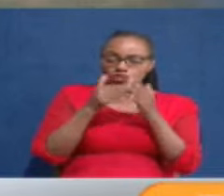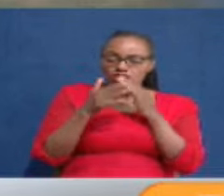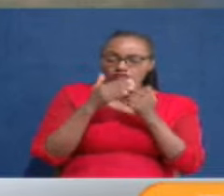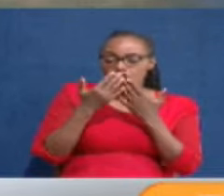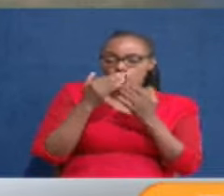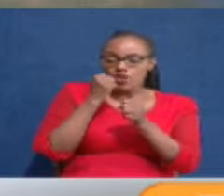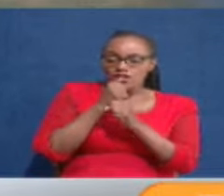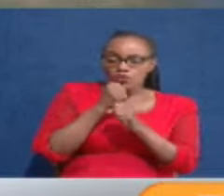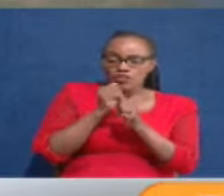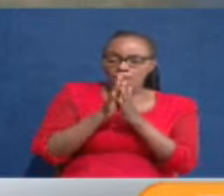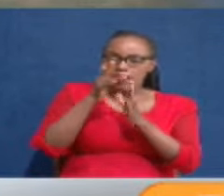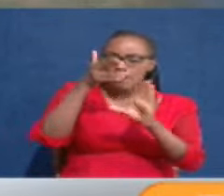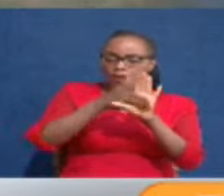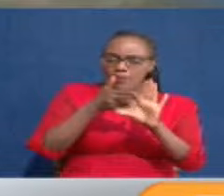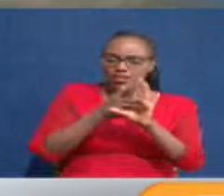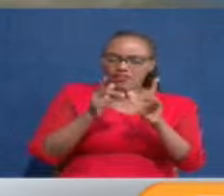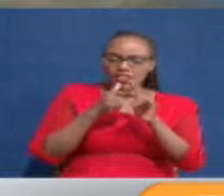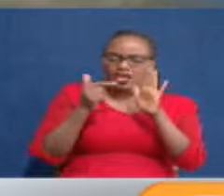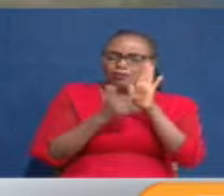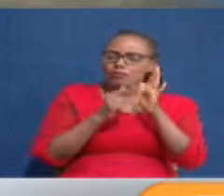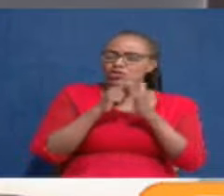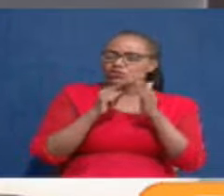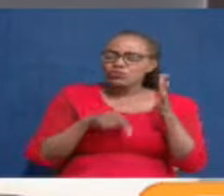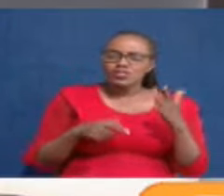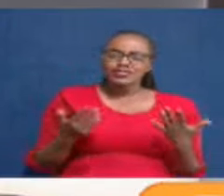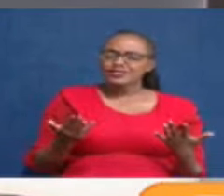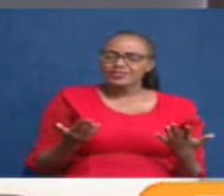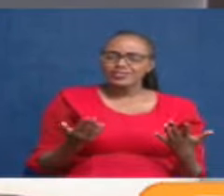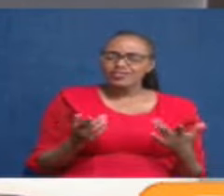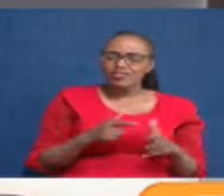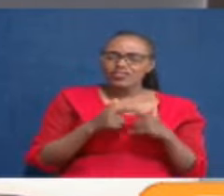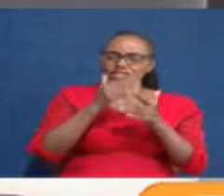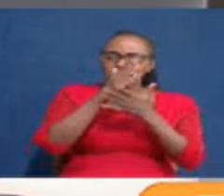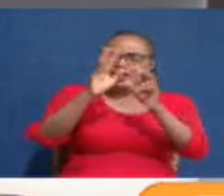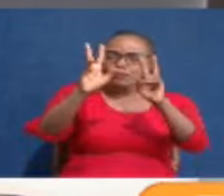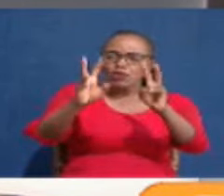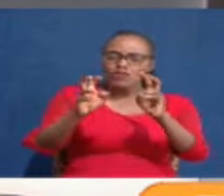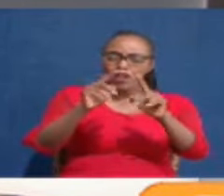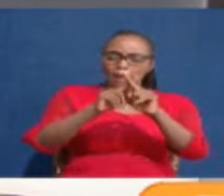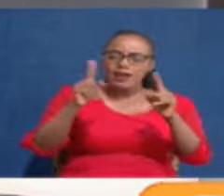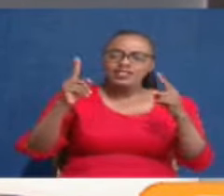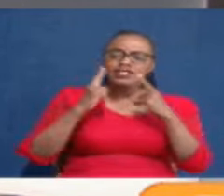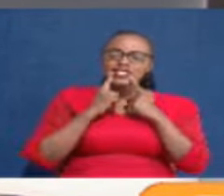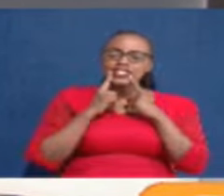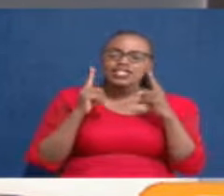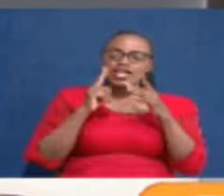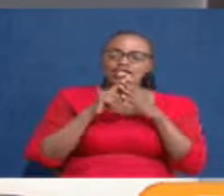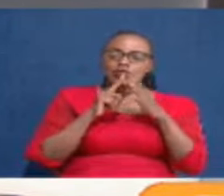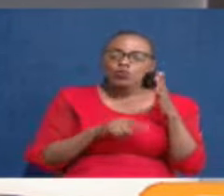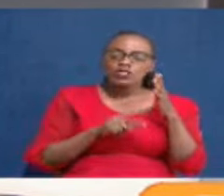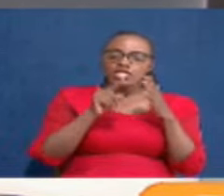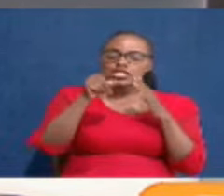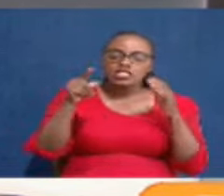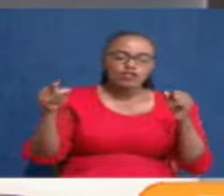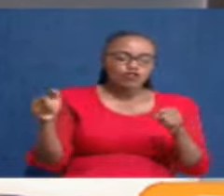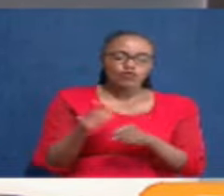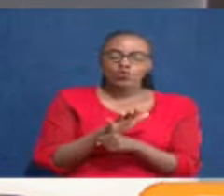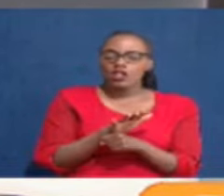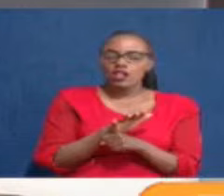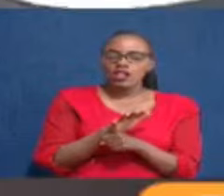participation, What's the point? Exactly. And those are some of the issues but it's declaring this in its entirety